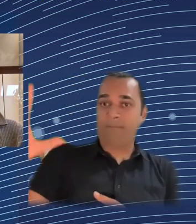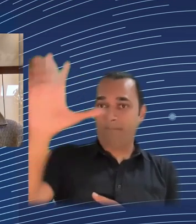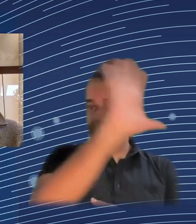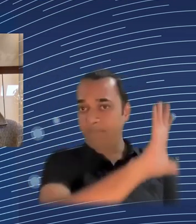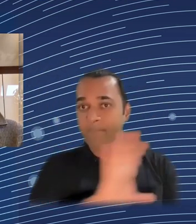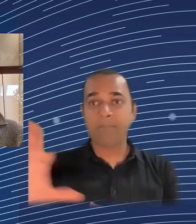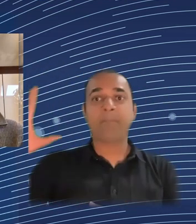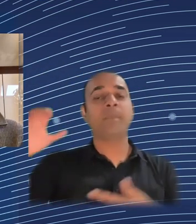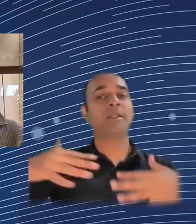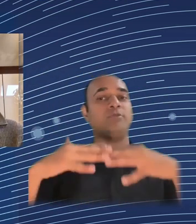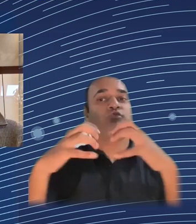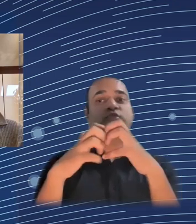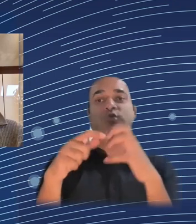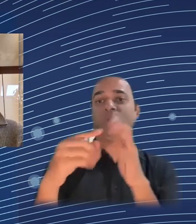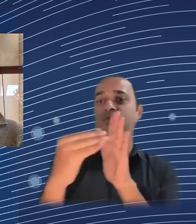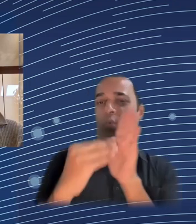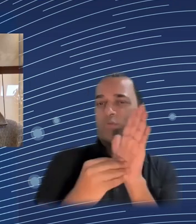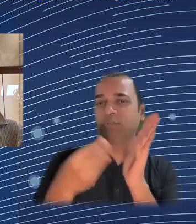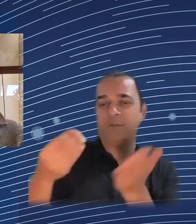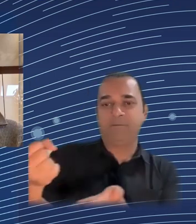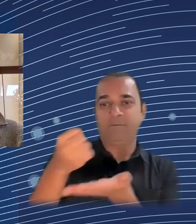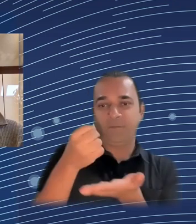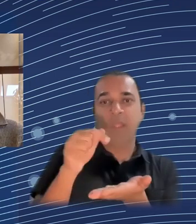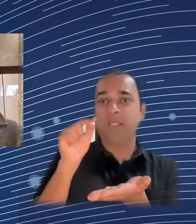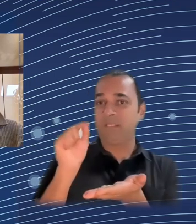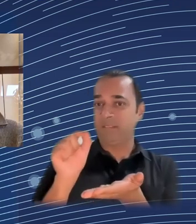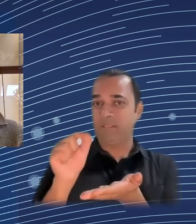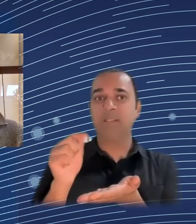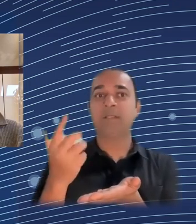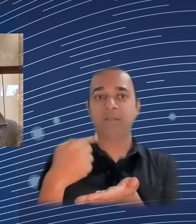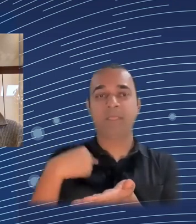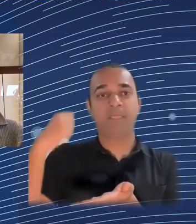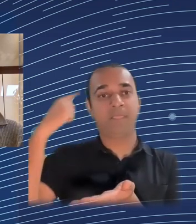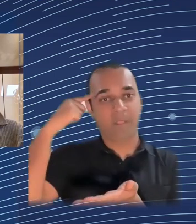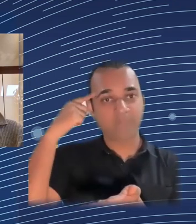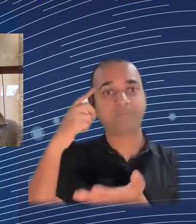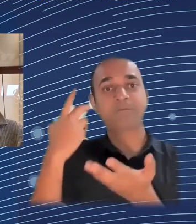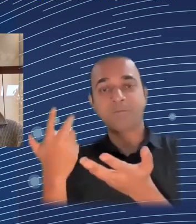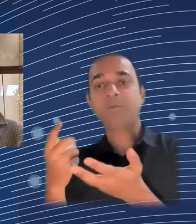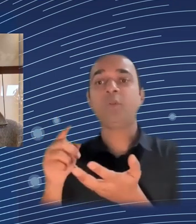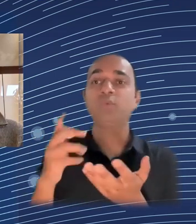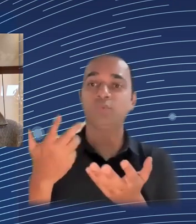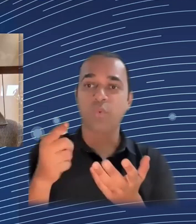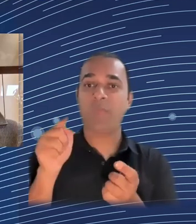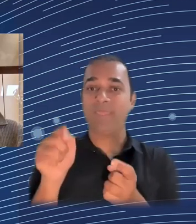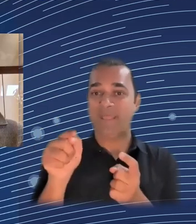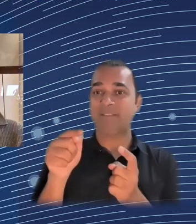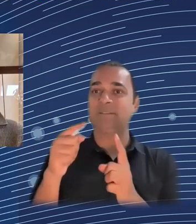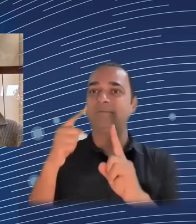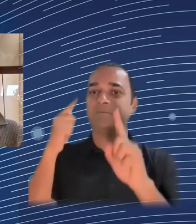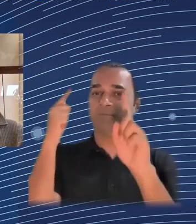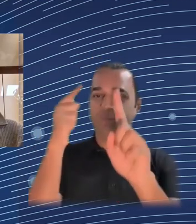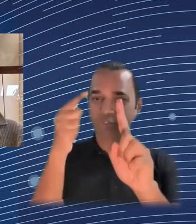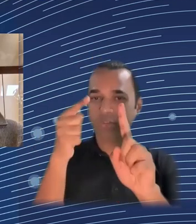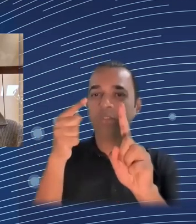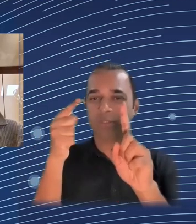number of projects exactly with the purpose of collecting analysis, analytical work data that will help us in the decision making